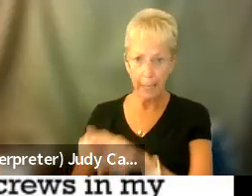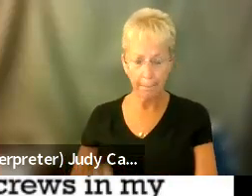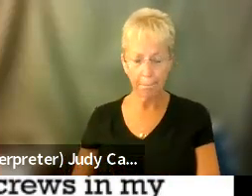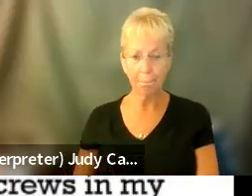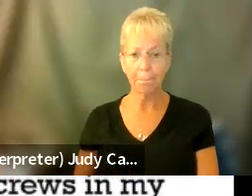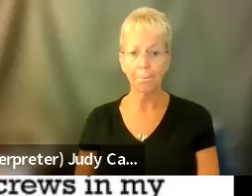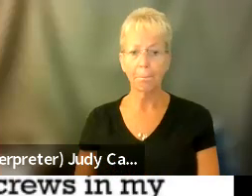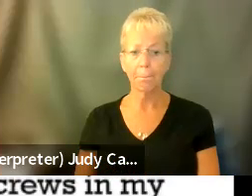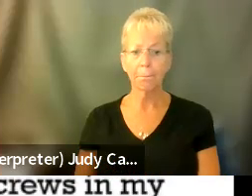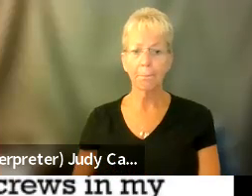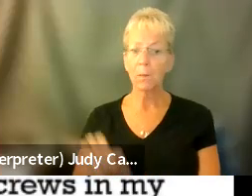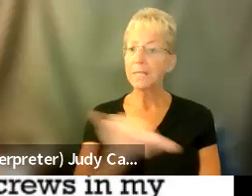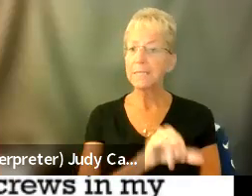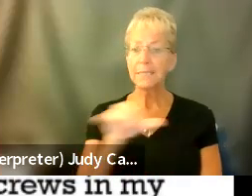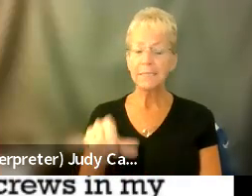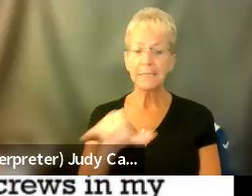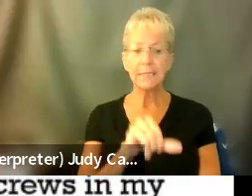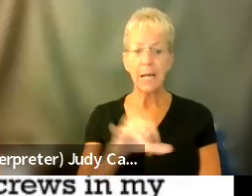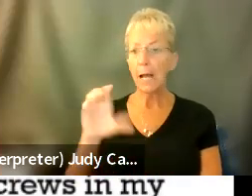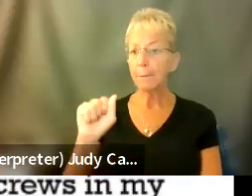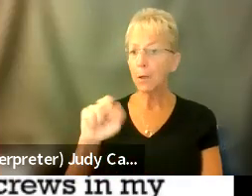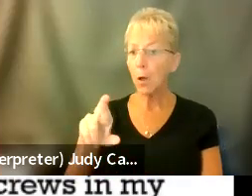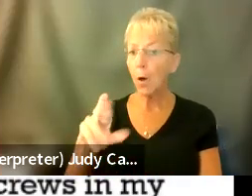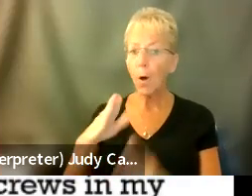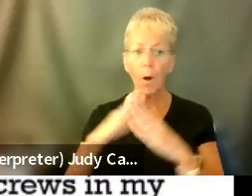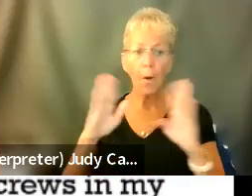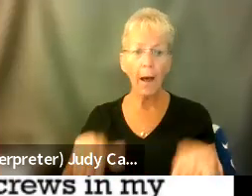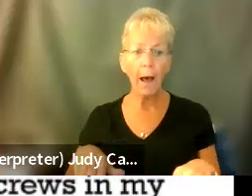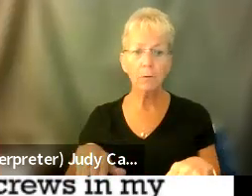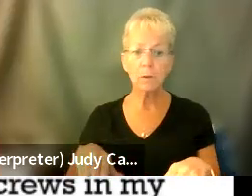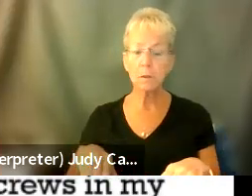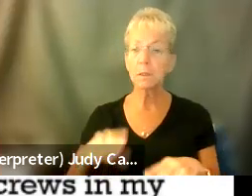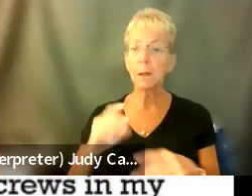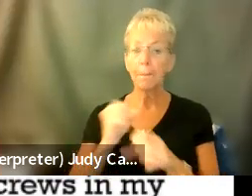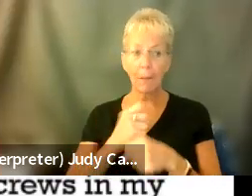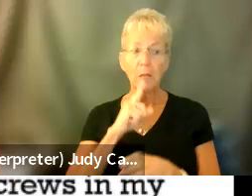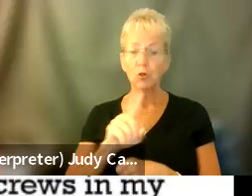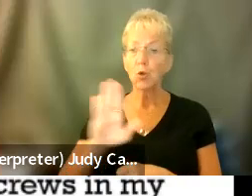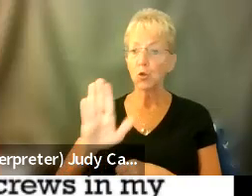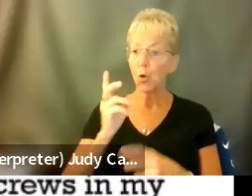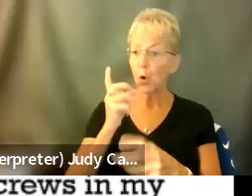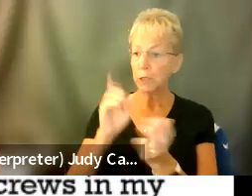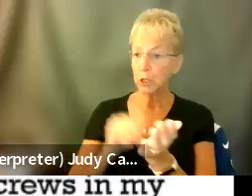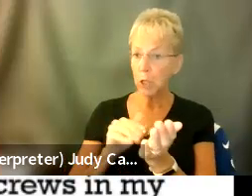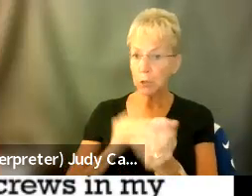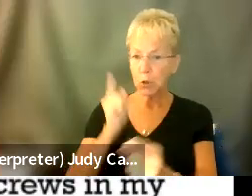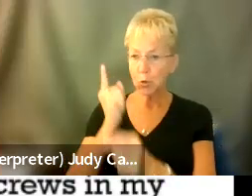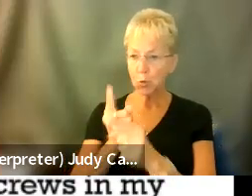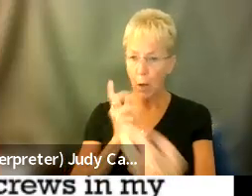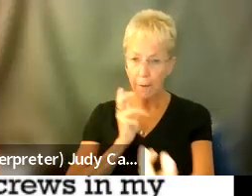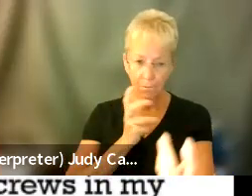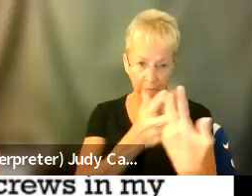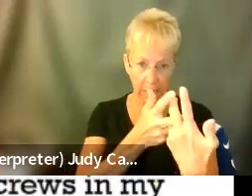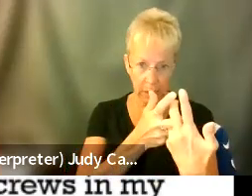Just like you would a car or a house, make sure that your doctor is the right fit for you. Again,